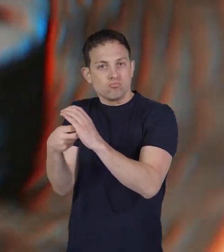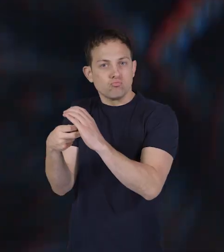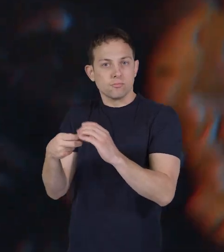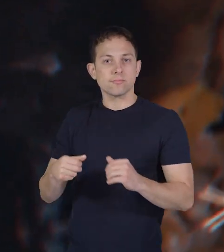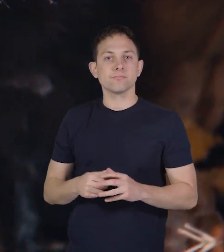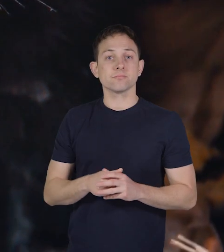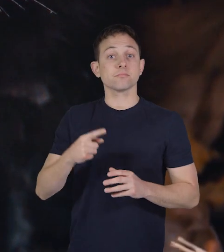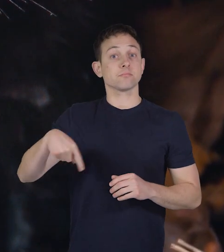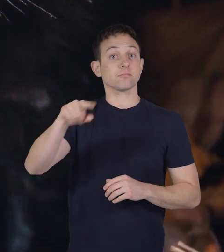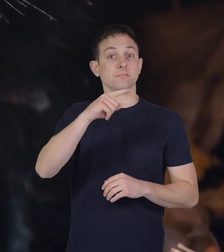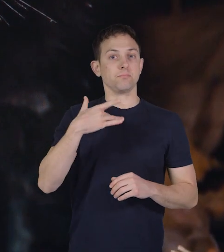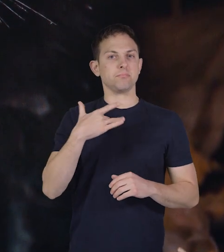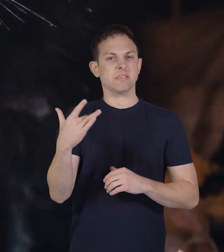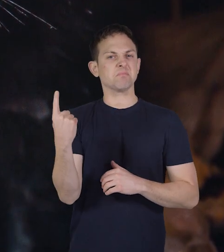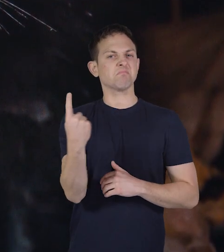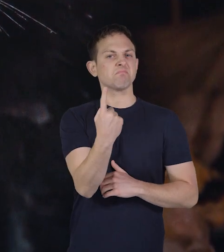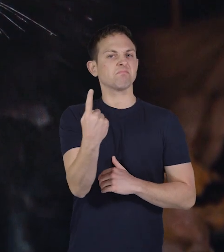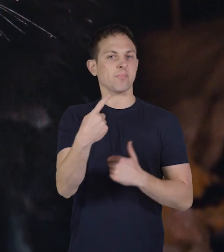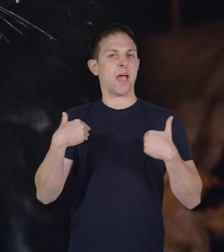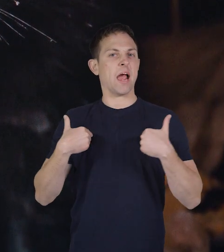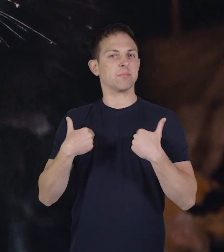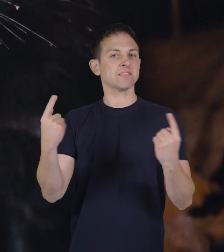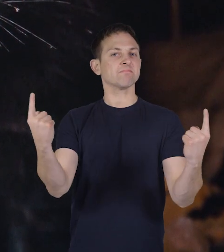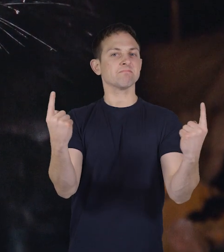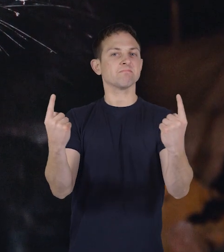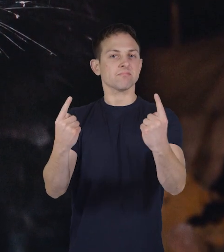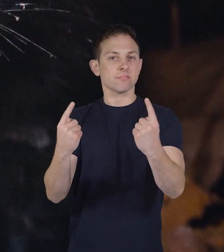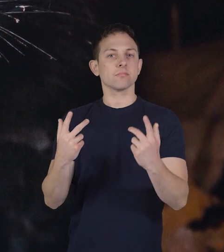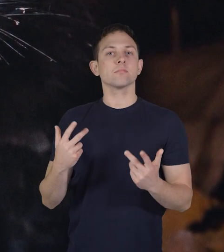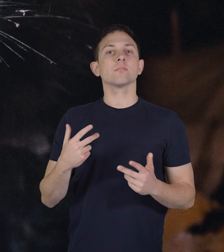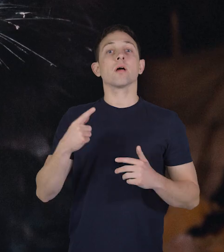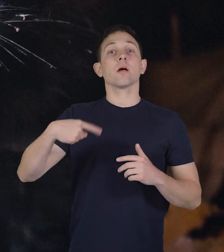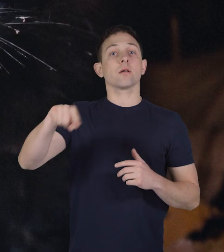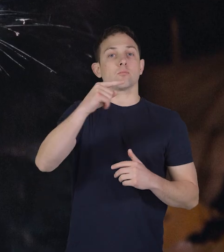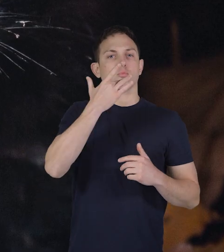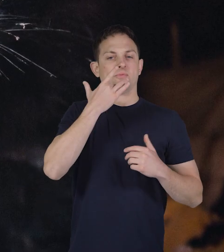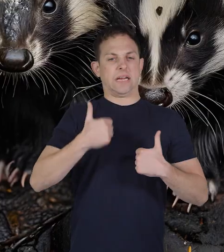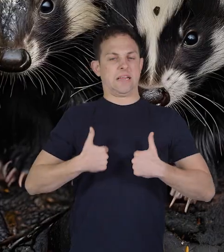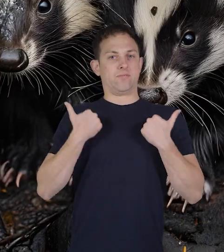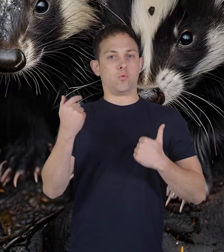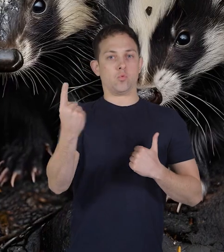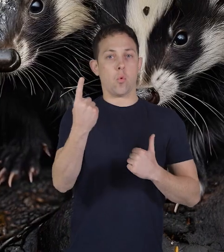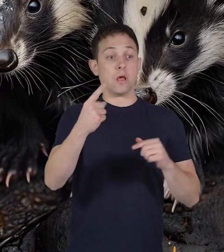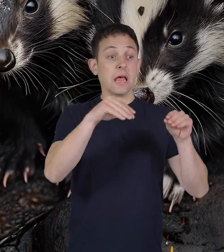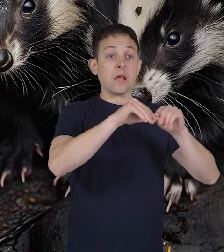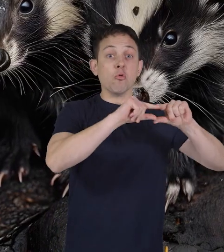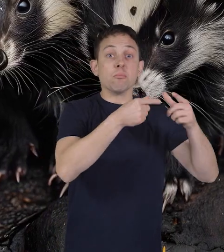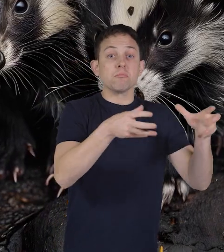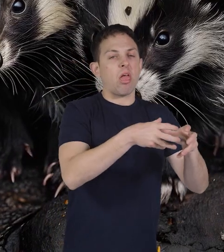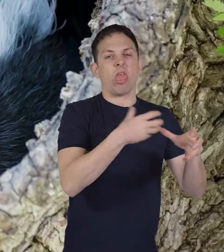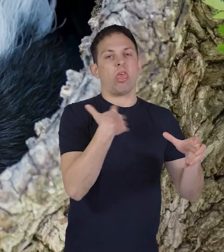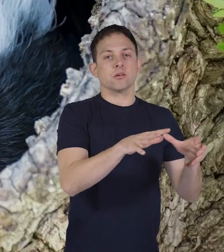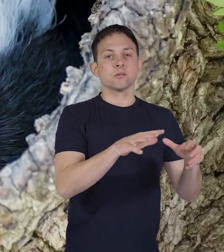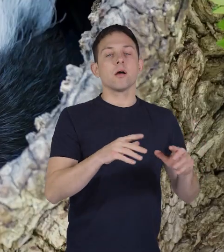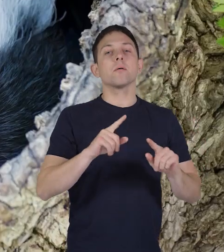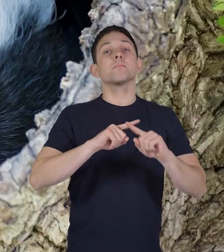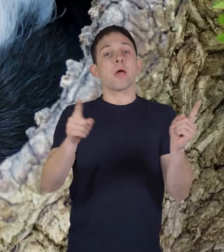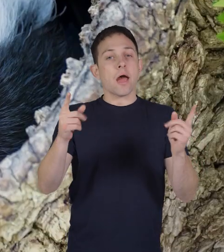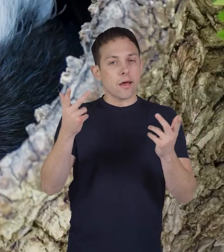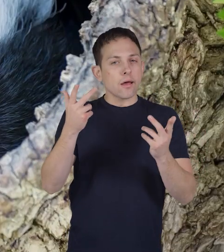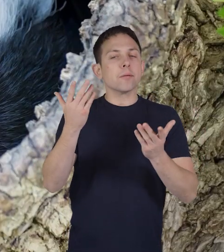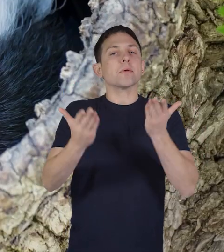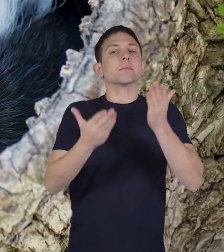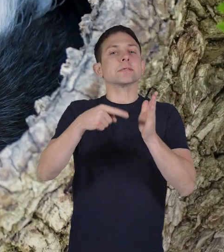they are usually solitary animals as well so they prefer to live alone rather than in groups however